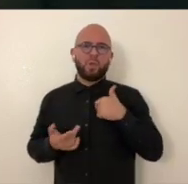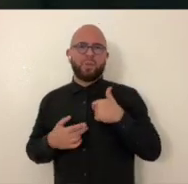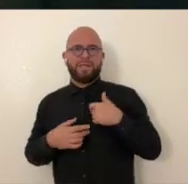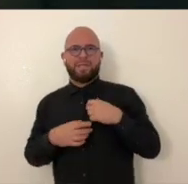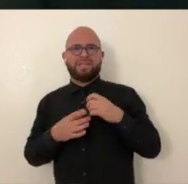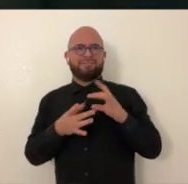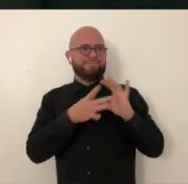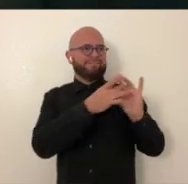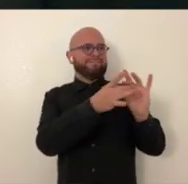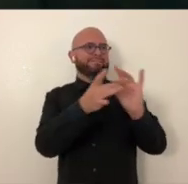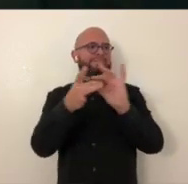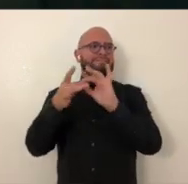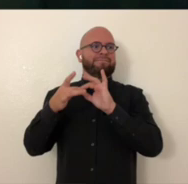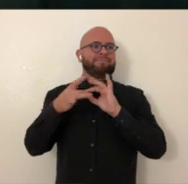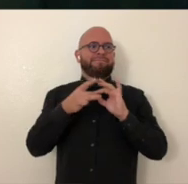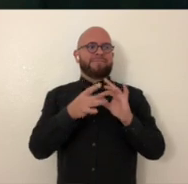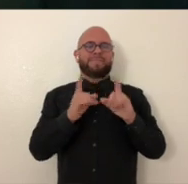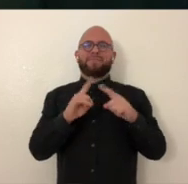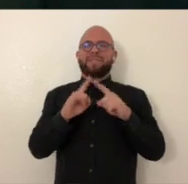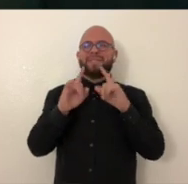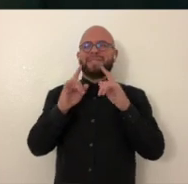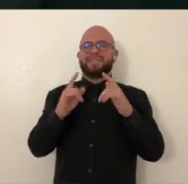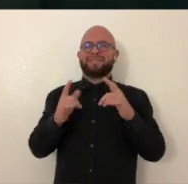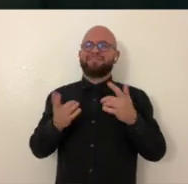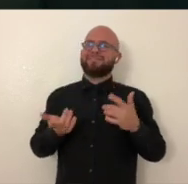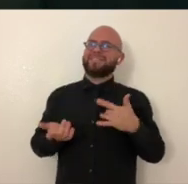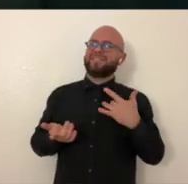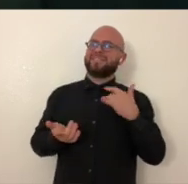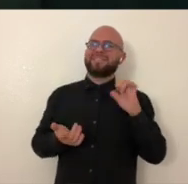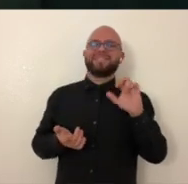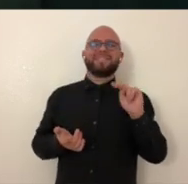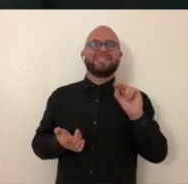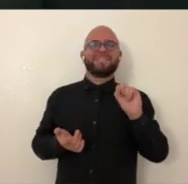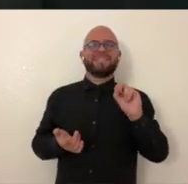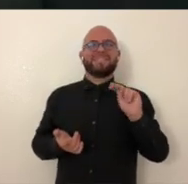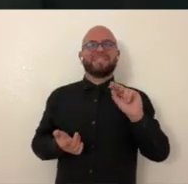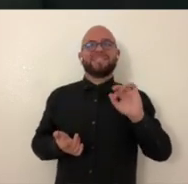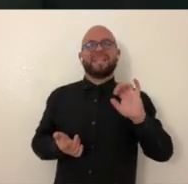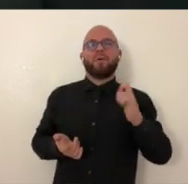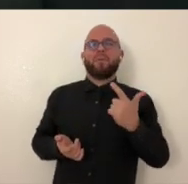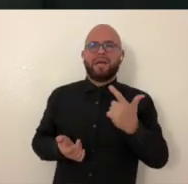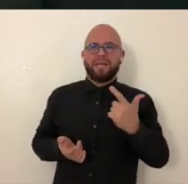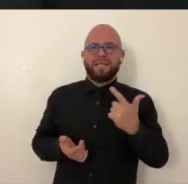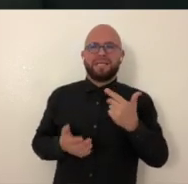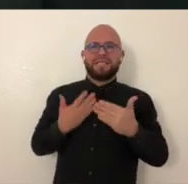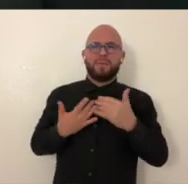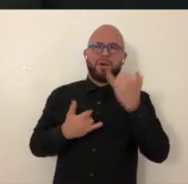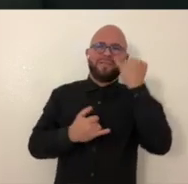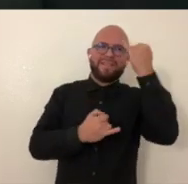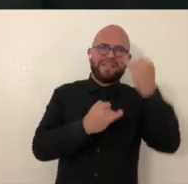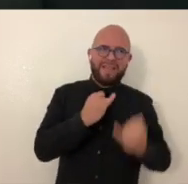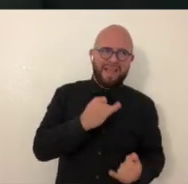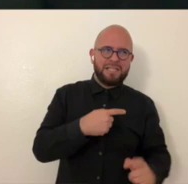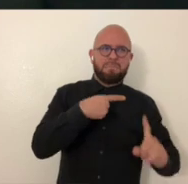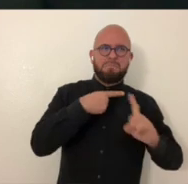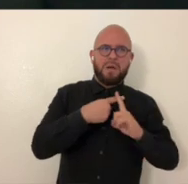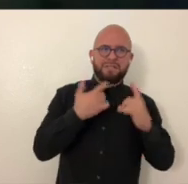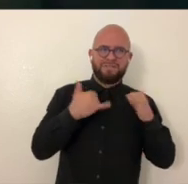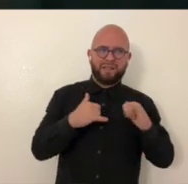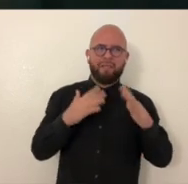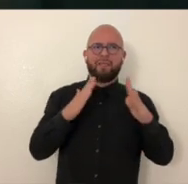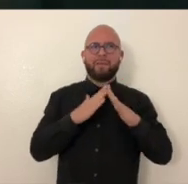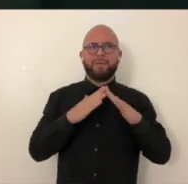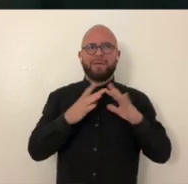necessity that it happens and that we build these connections. So in a way, it's almost like an ensnaring, even though in the end, it's a very positive